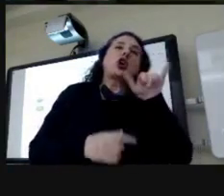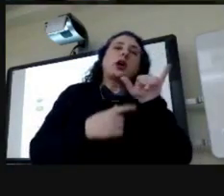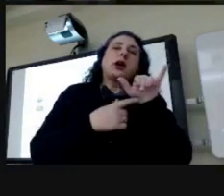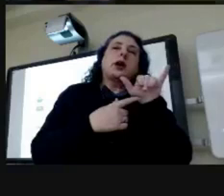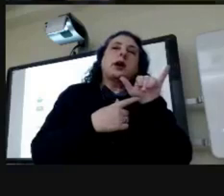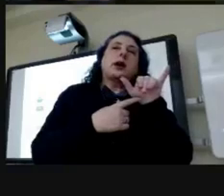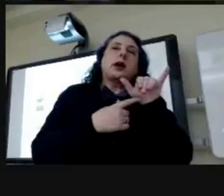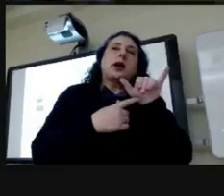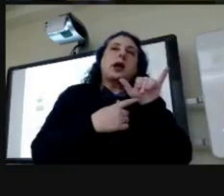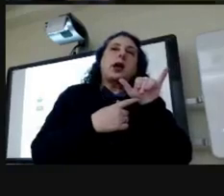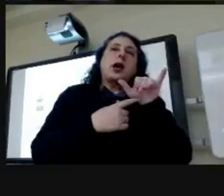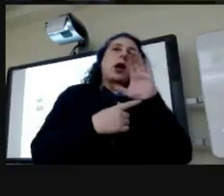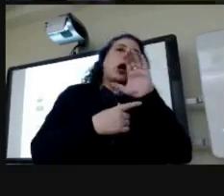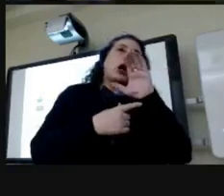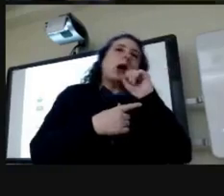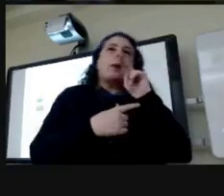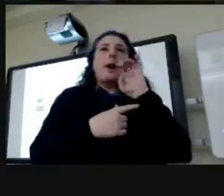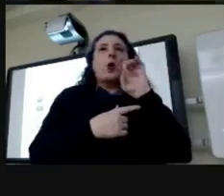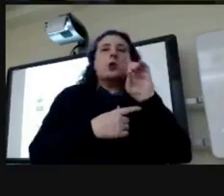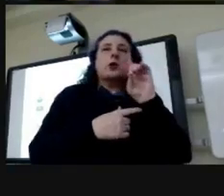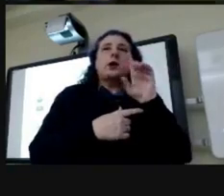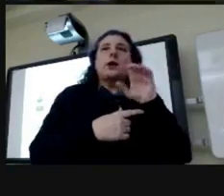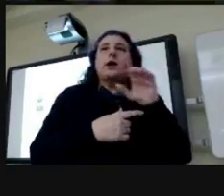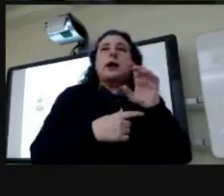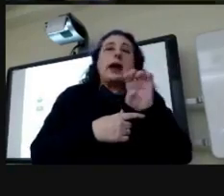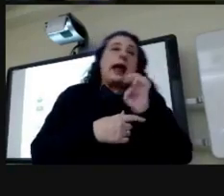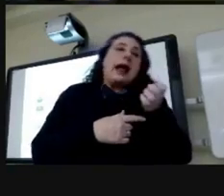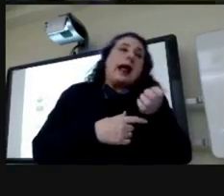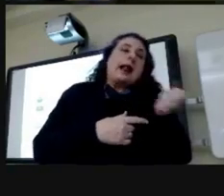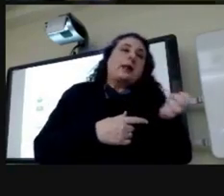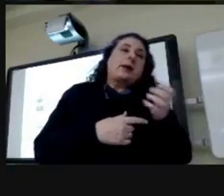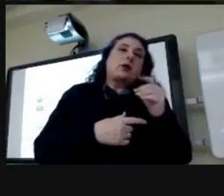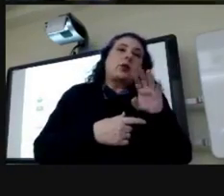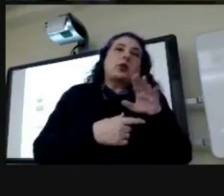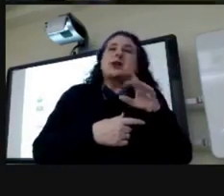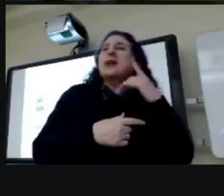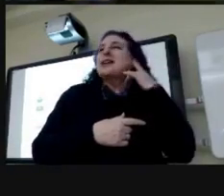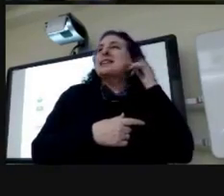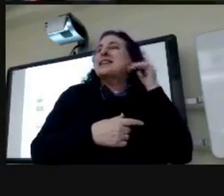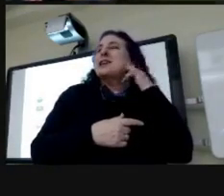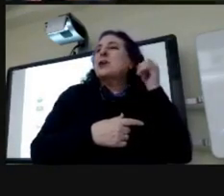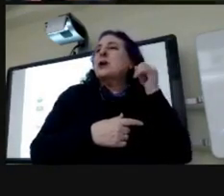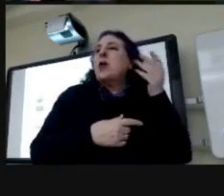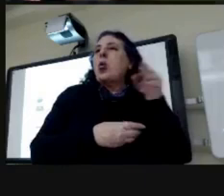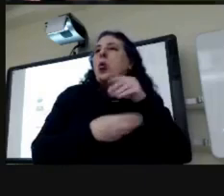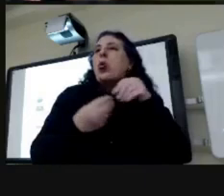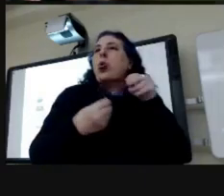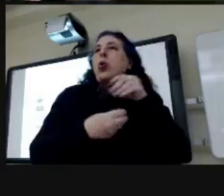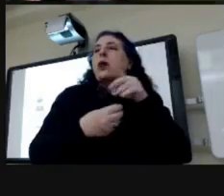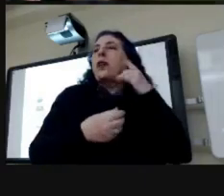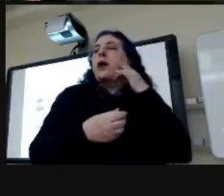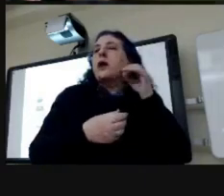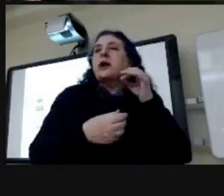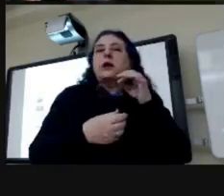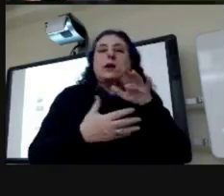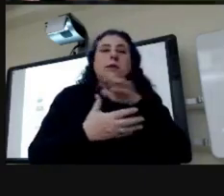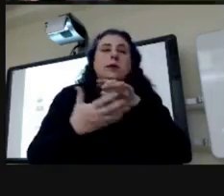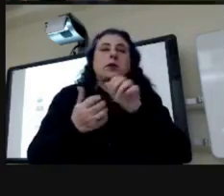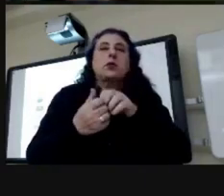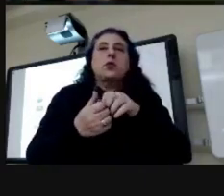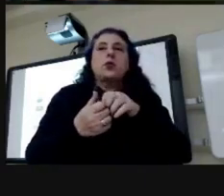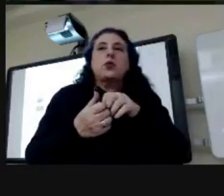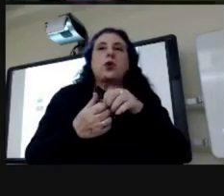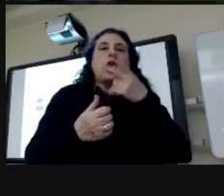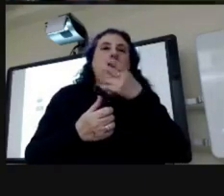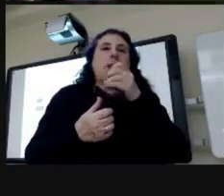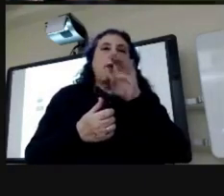mercury compound actually it contains elemental mercury which is the silver liquidy kind that we always think of and it's mixed with lots